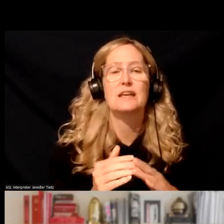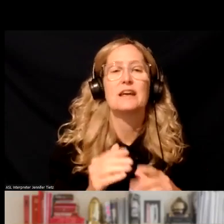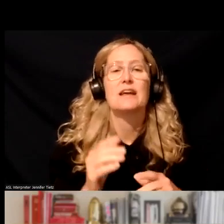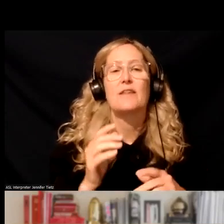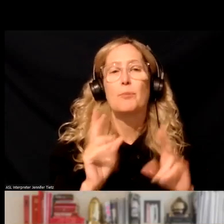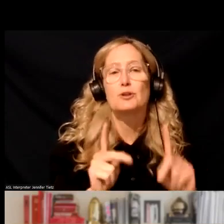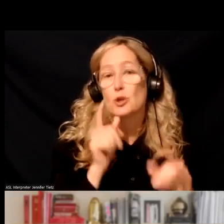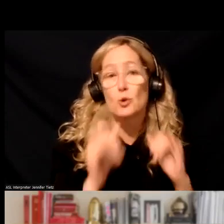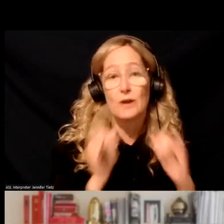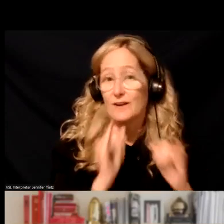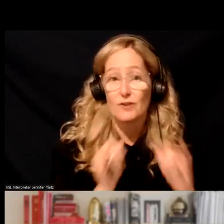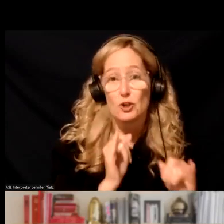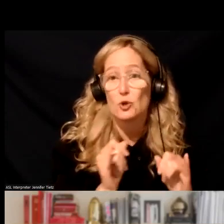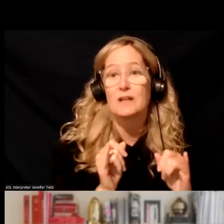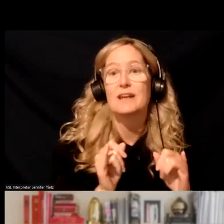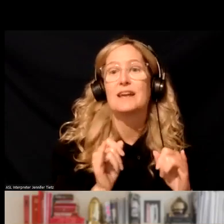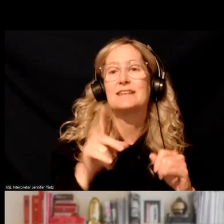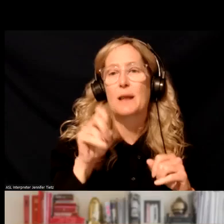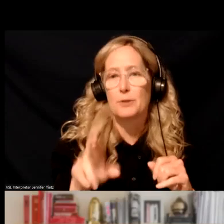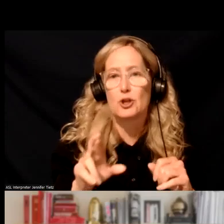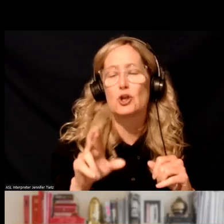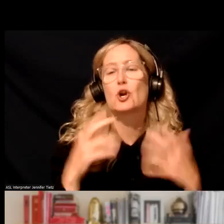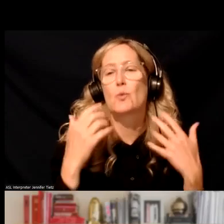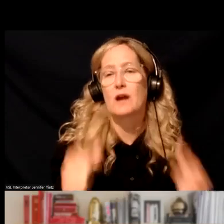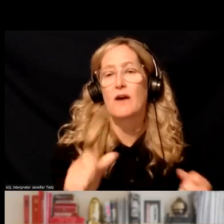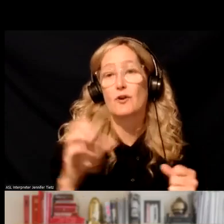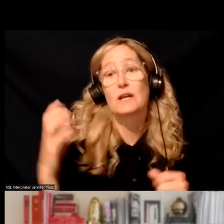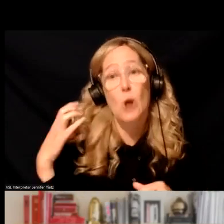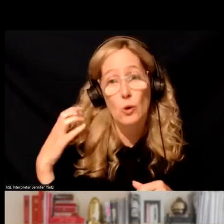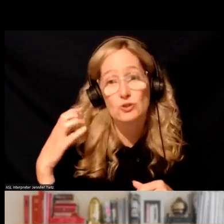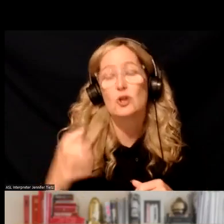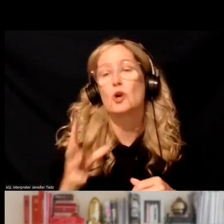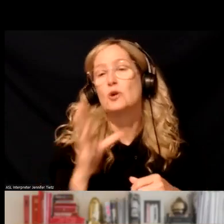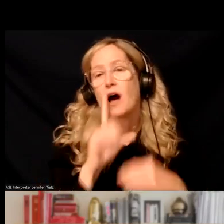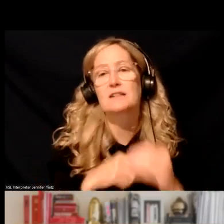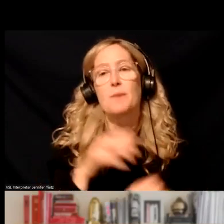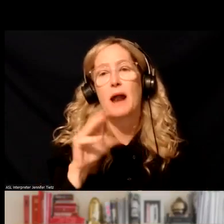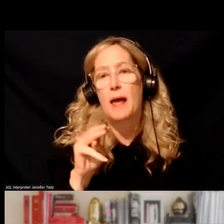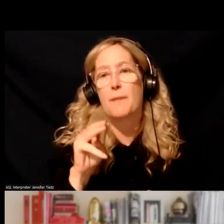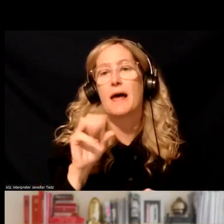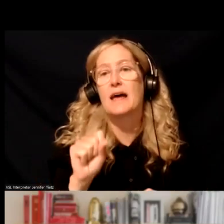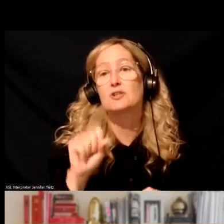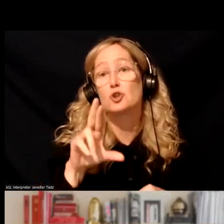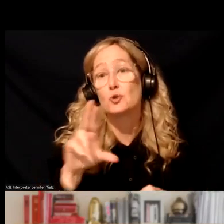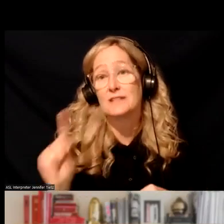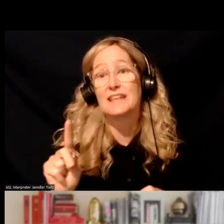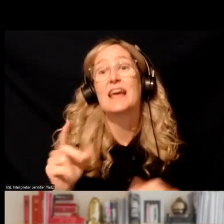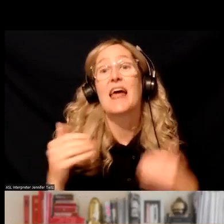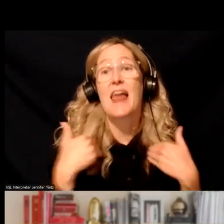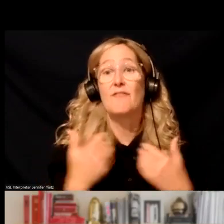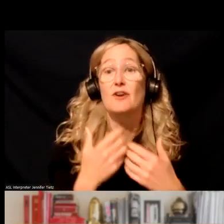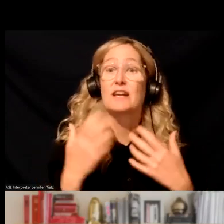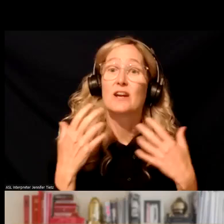is an award winning peer recovery coach, um, who credits ongoing MSUD and caring recovery coaches for her own